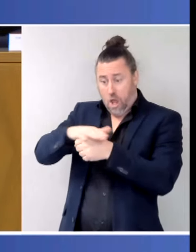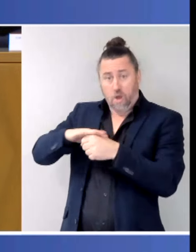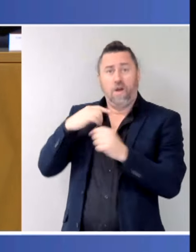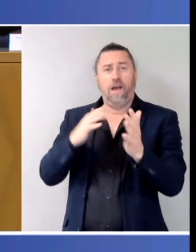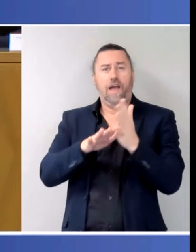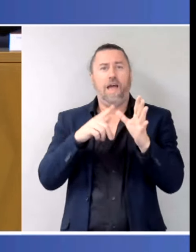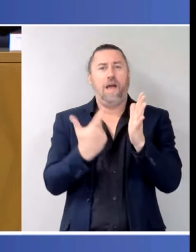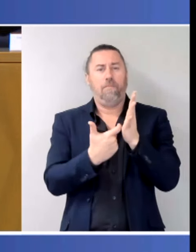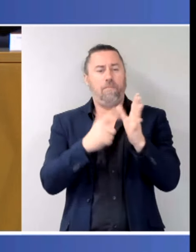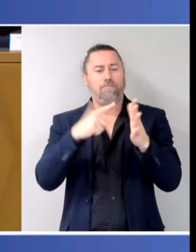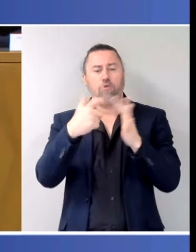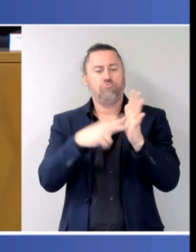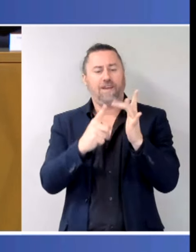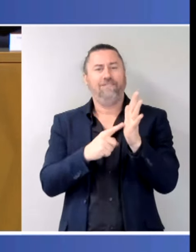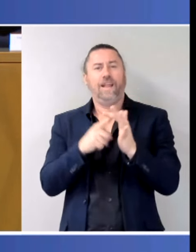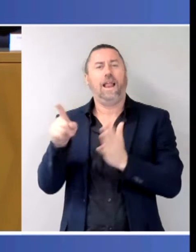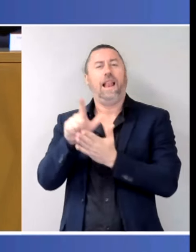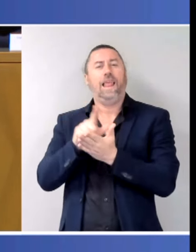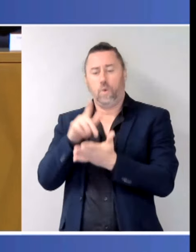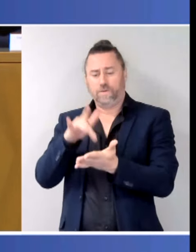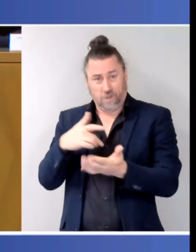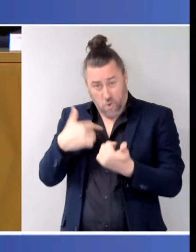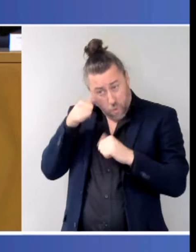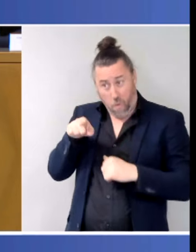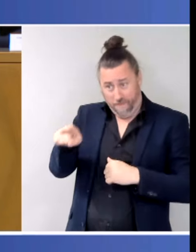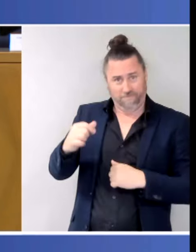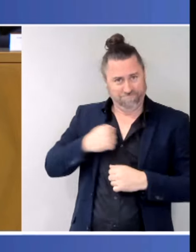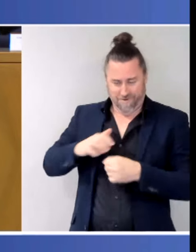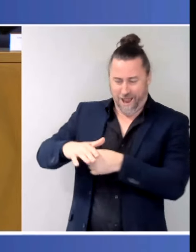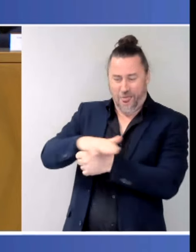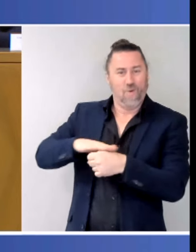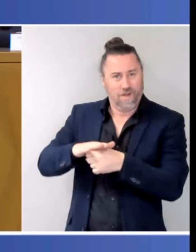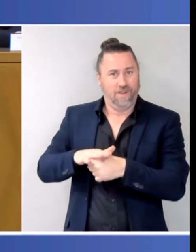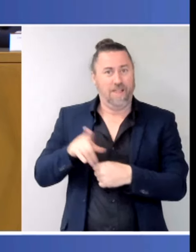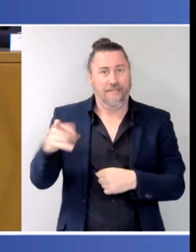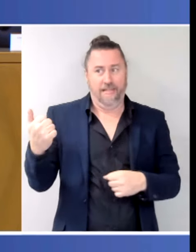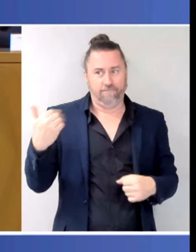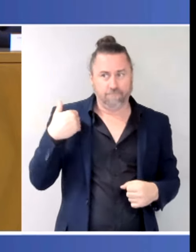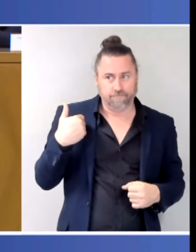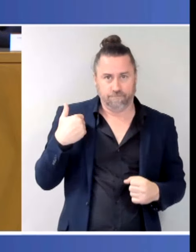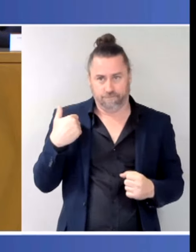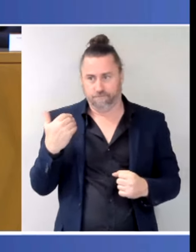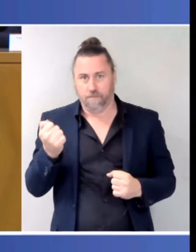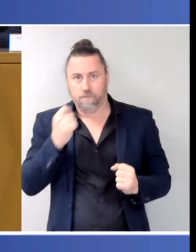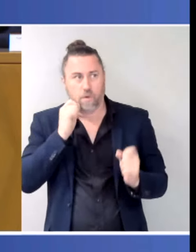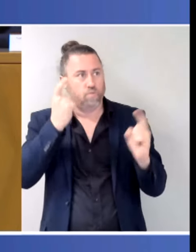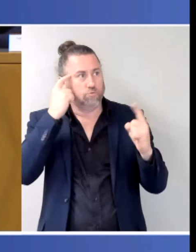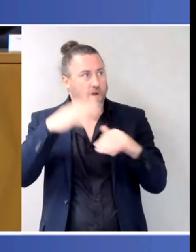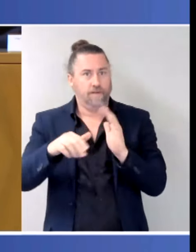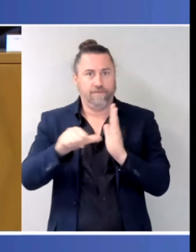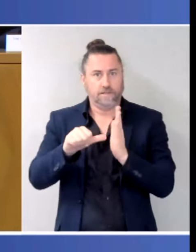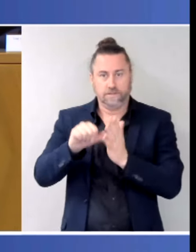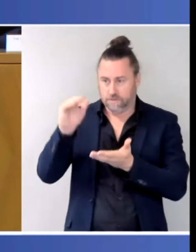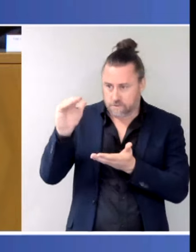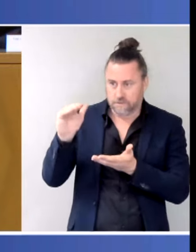does some extraordinary work, and they have been concerned and have made representations about the fact that there wasn't ongoing funding.